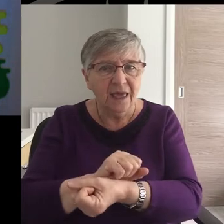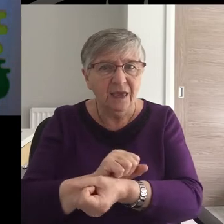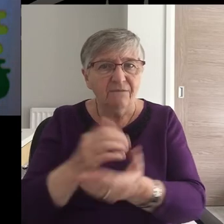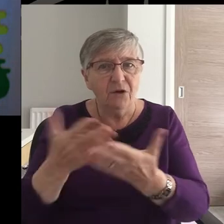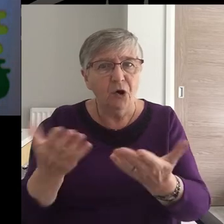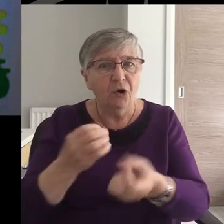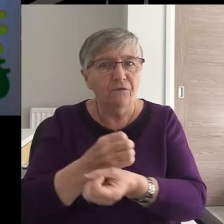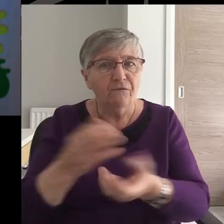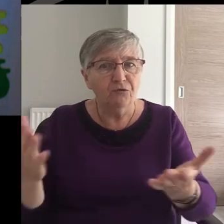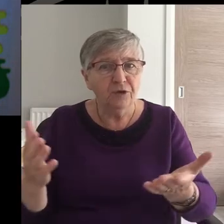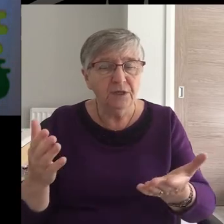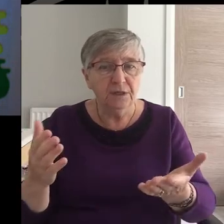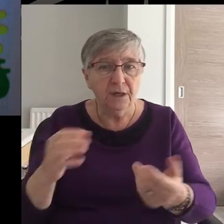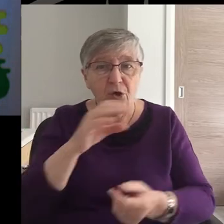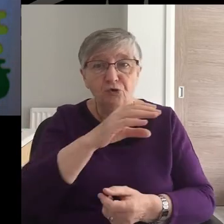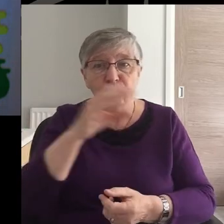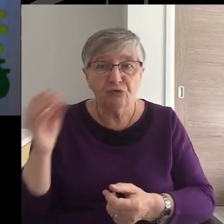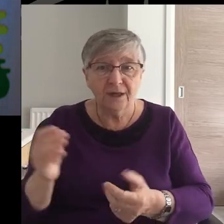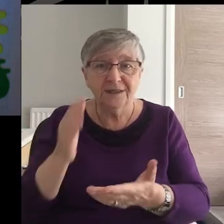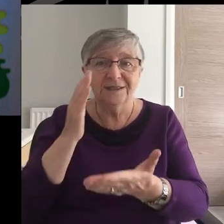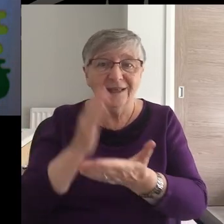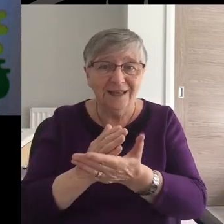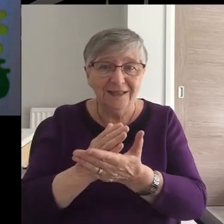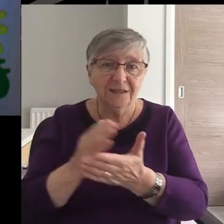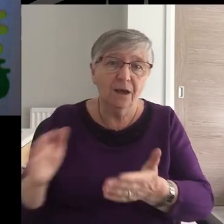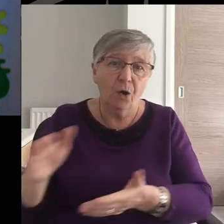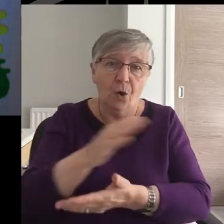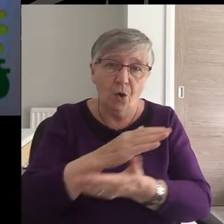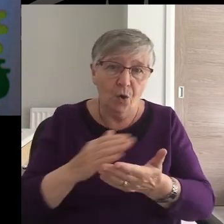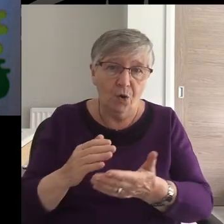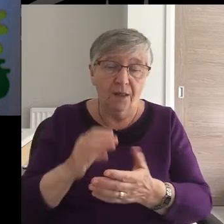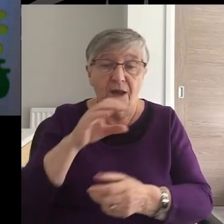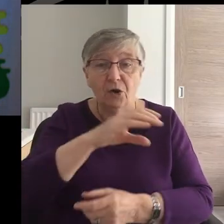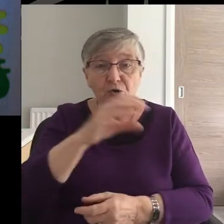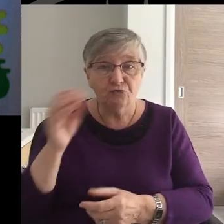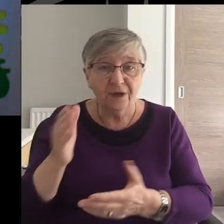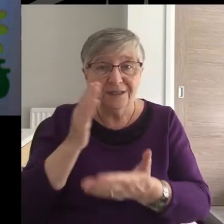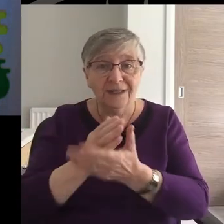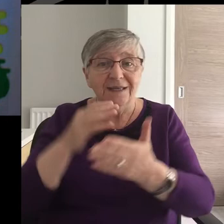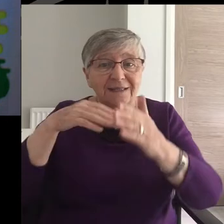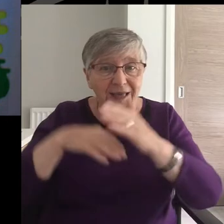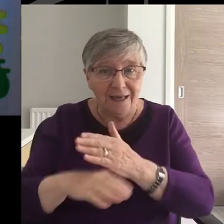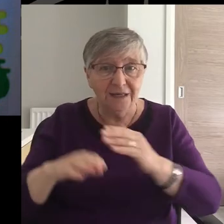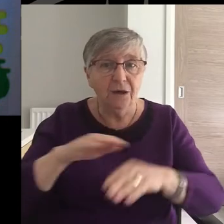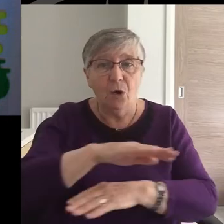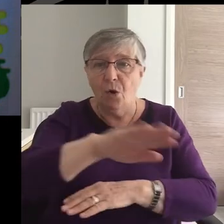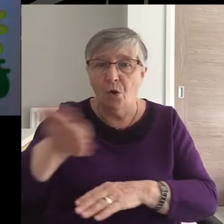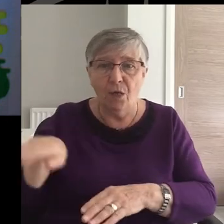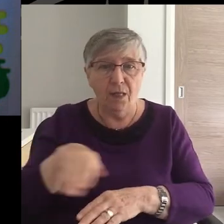but Christ is all and is in all.